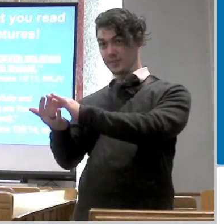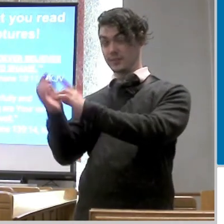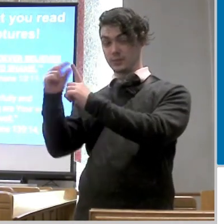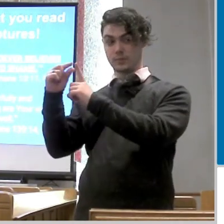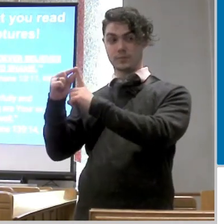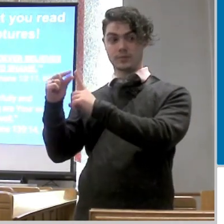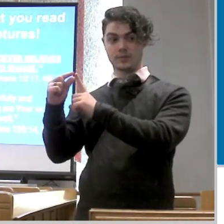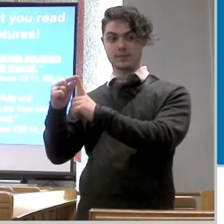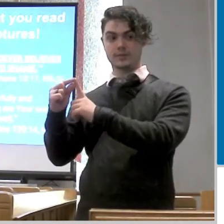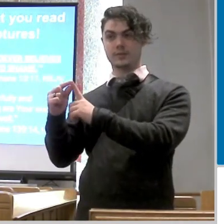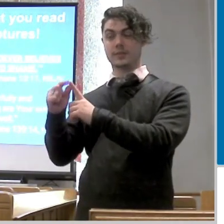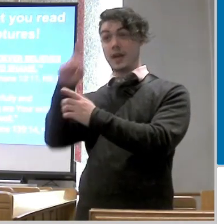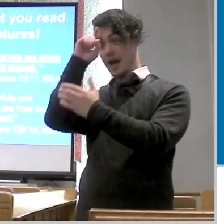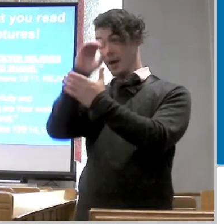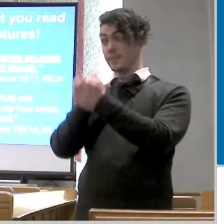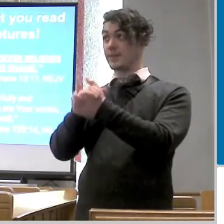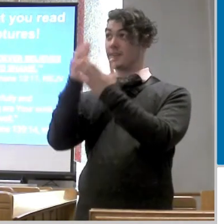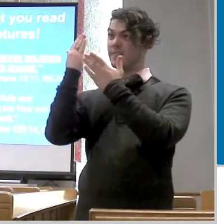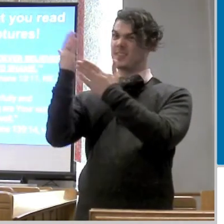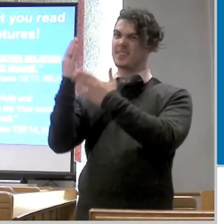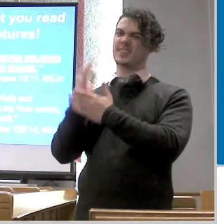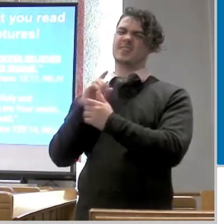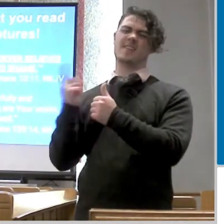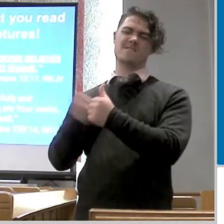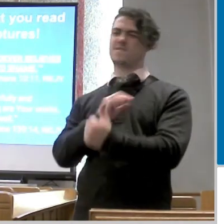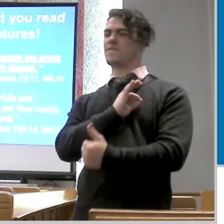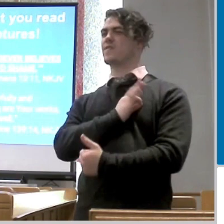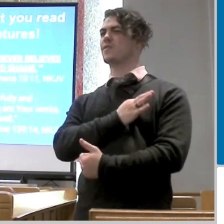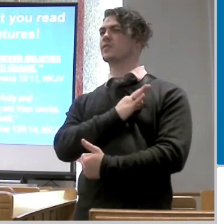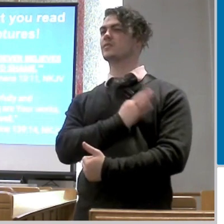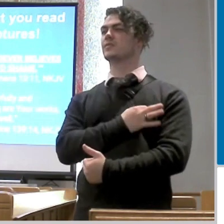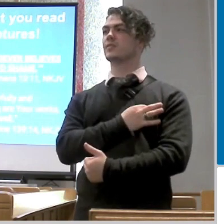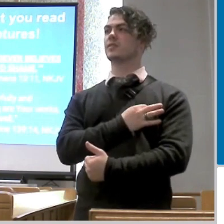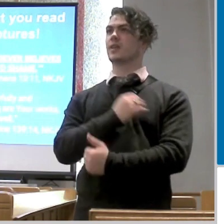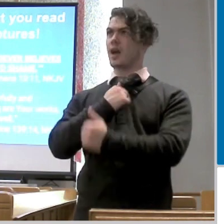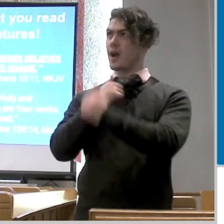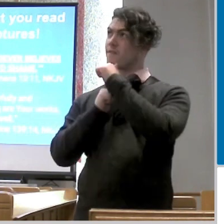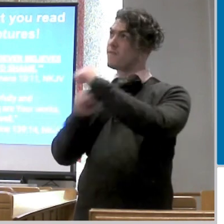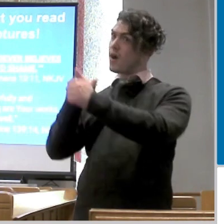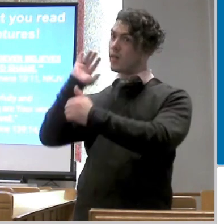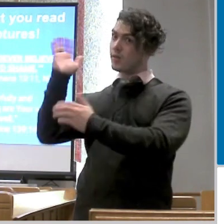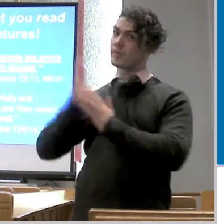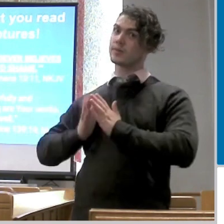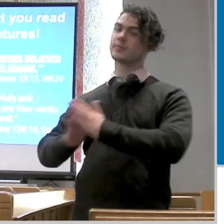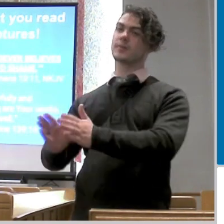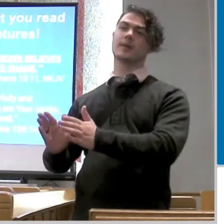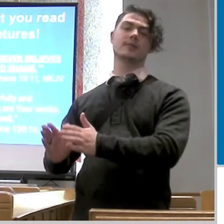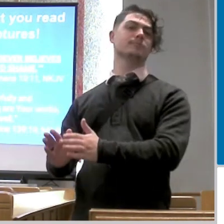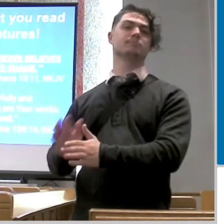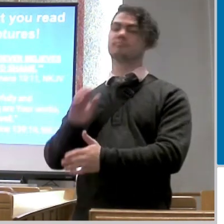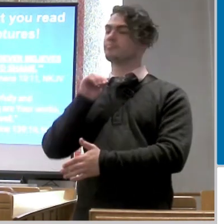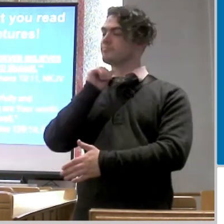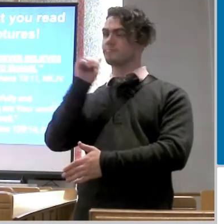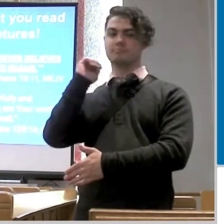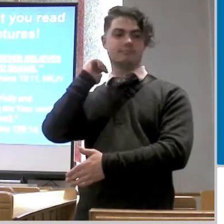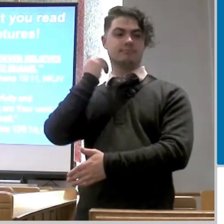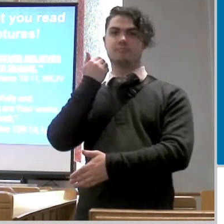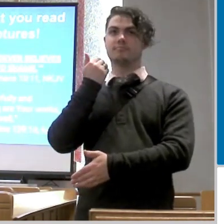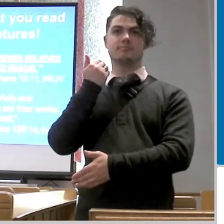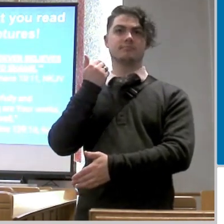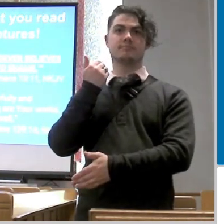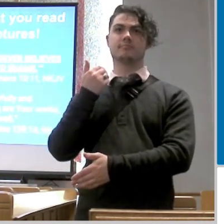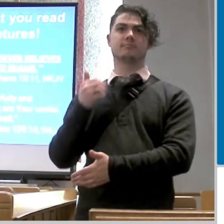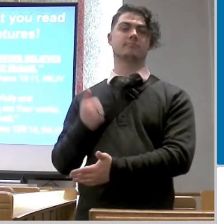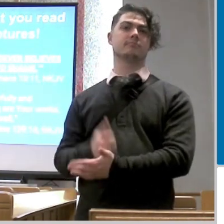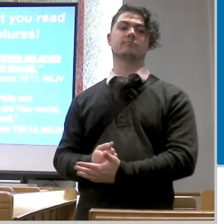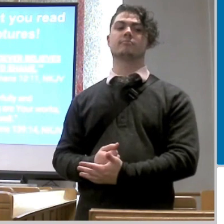if i believe that he's the first fruits and i'm going to be following his path i don't need to be ashamed i don't need